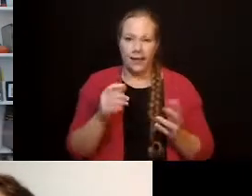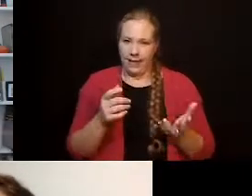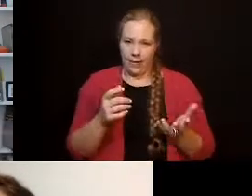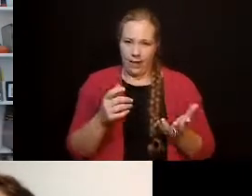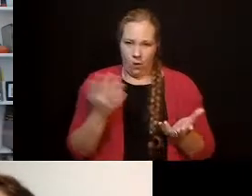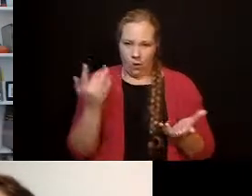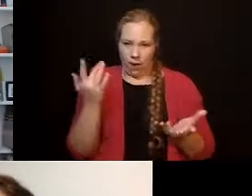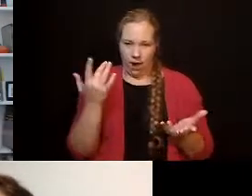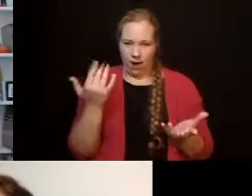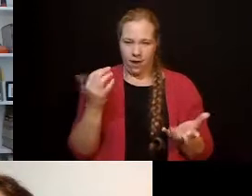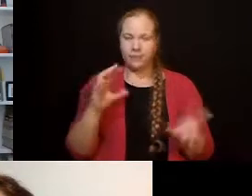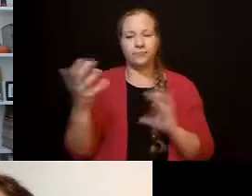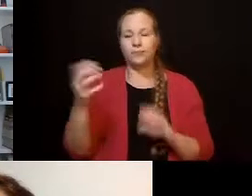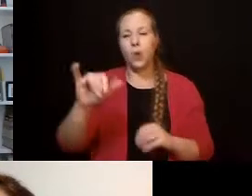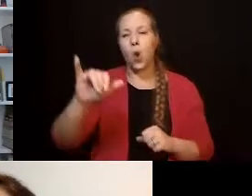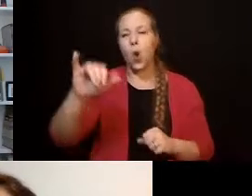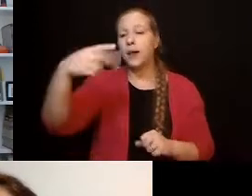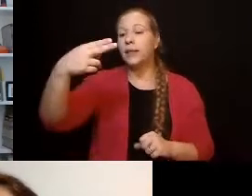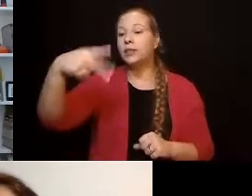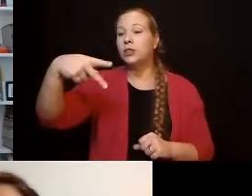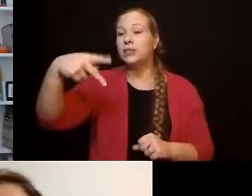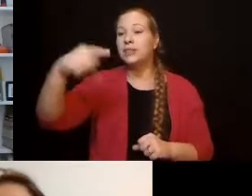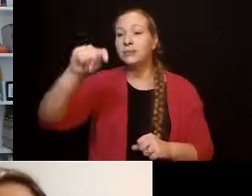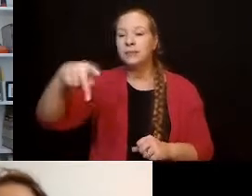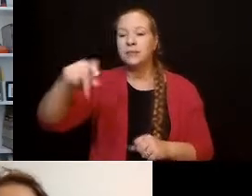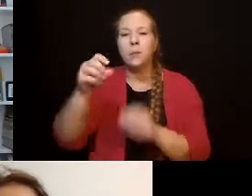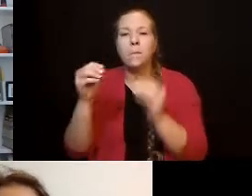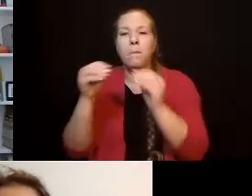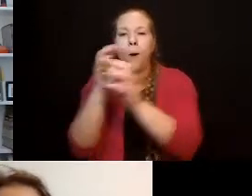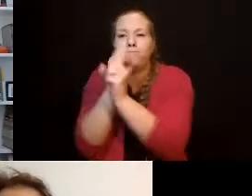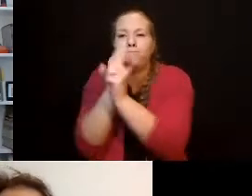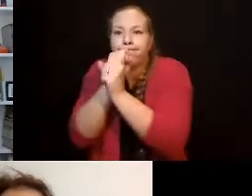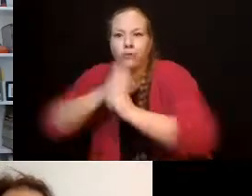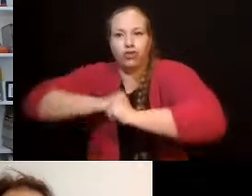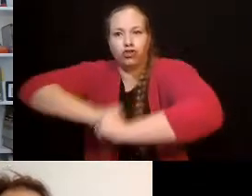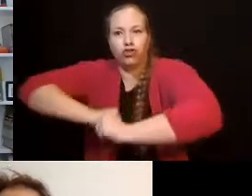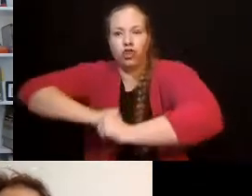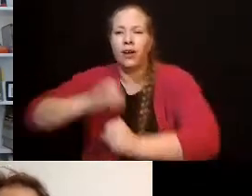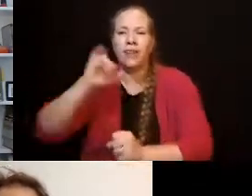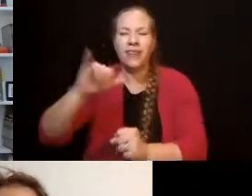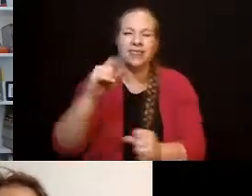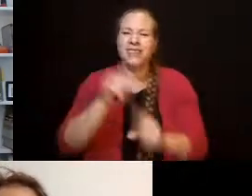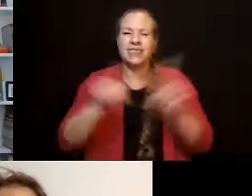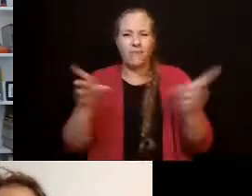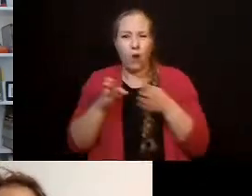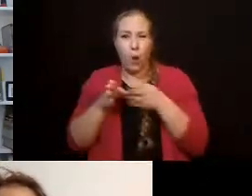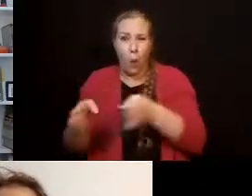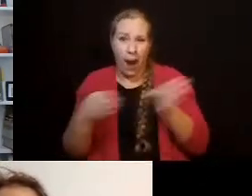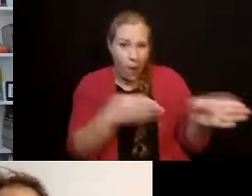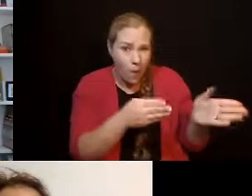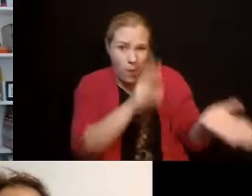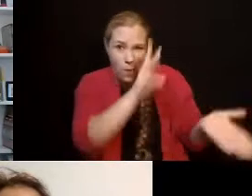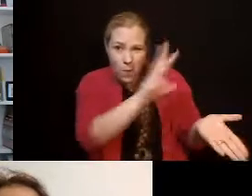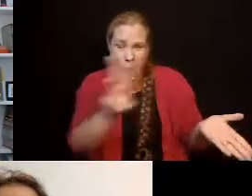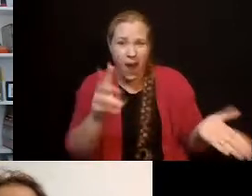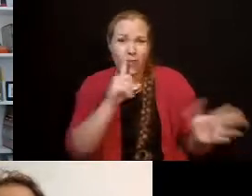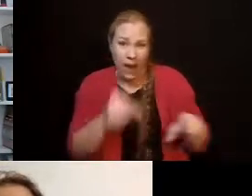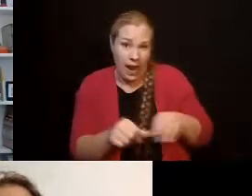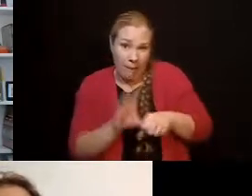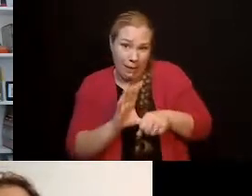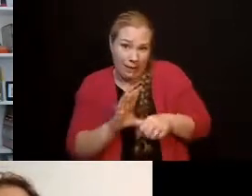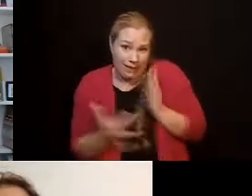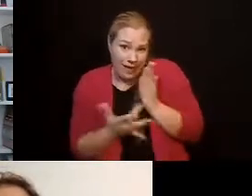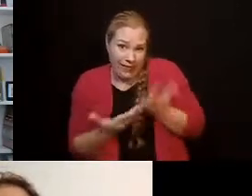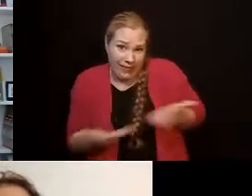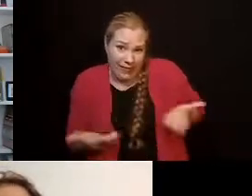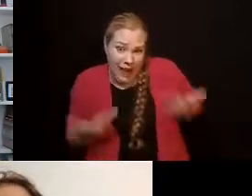route in which you get there, I guess. So let's go on. Oh, so when you